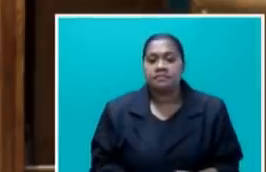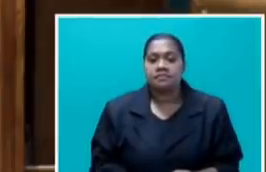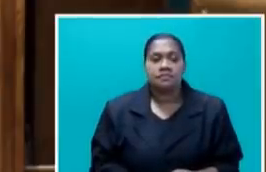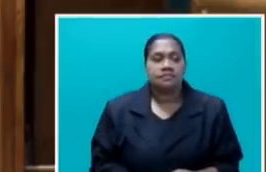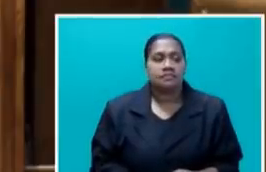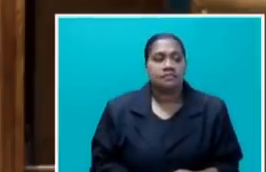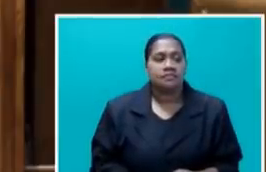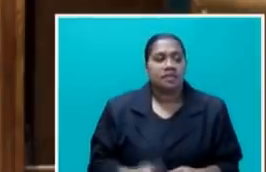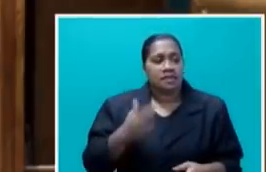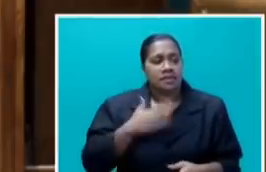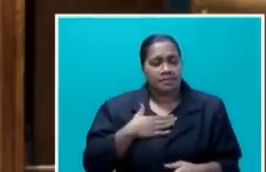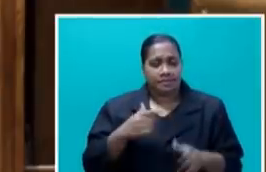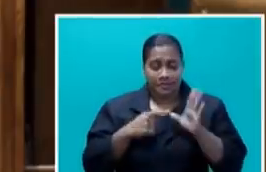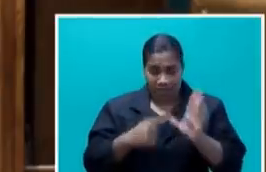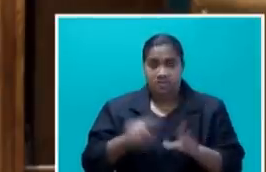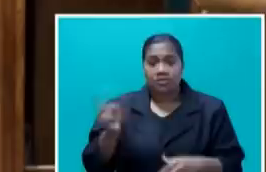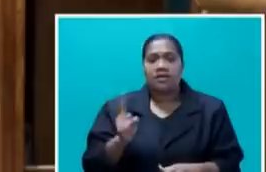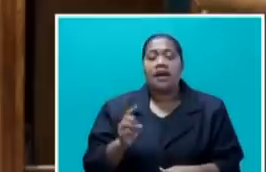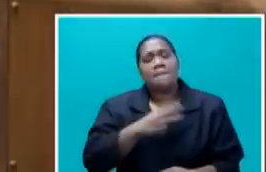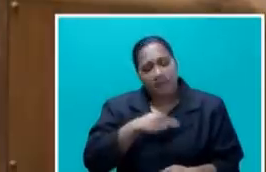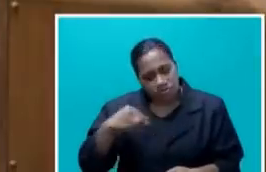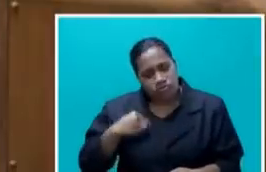My answer would be that the ministry was consulted.